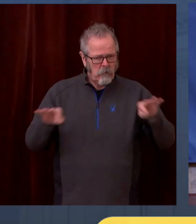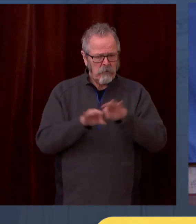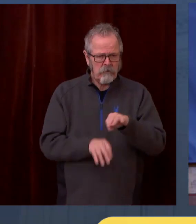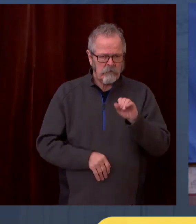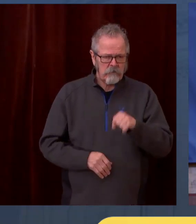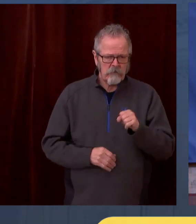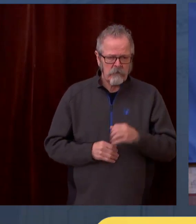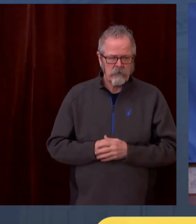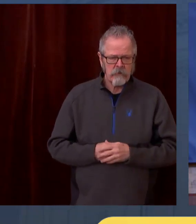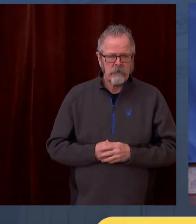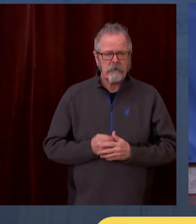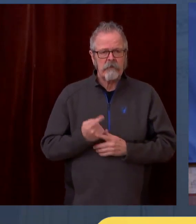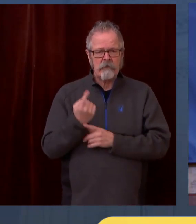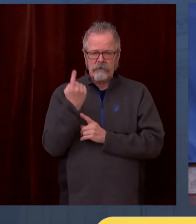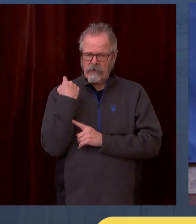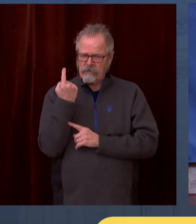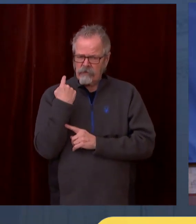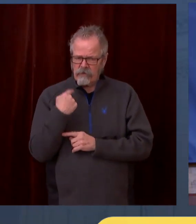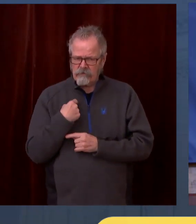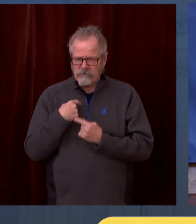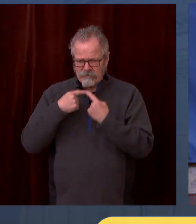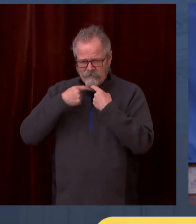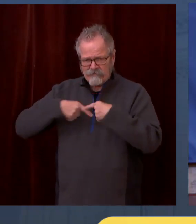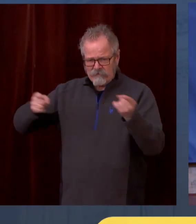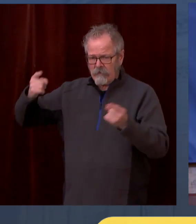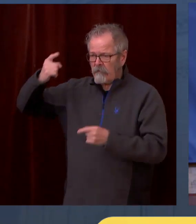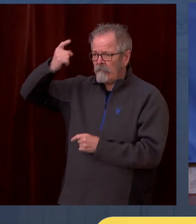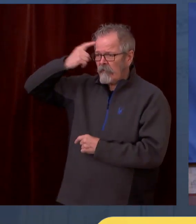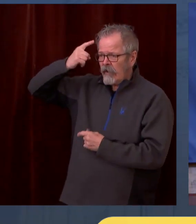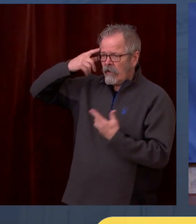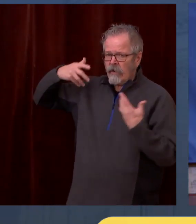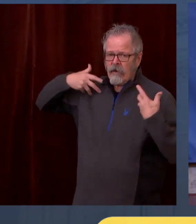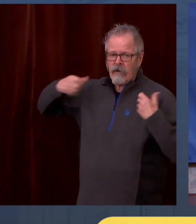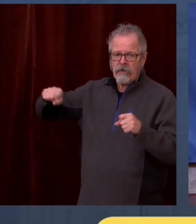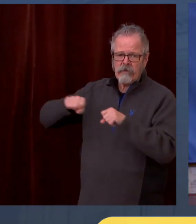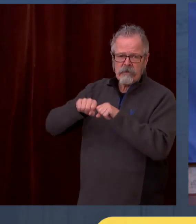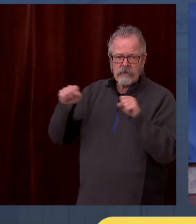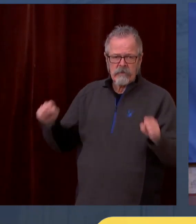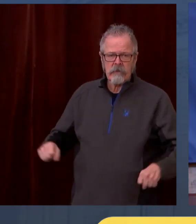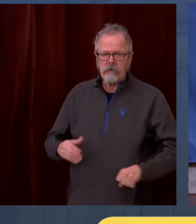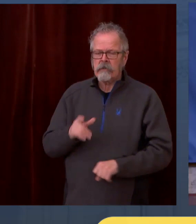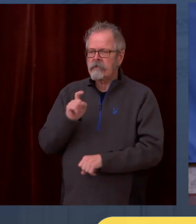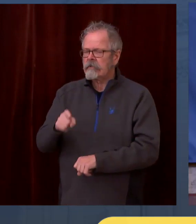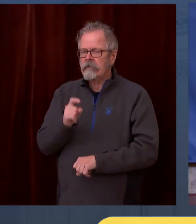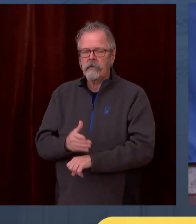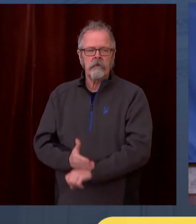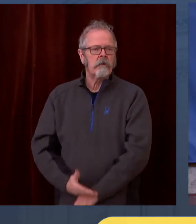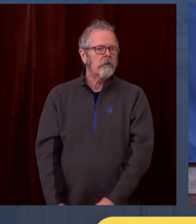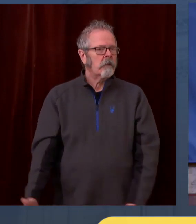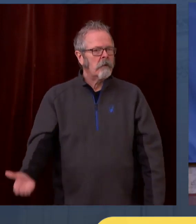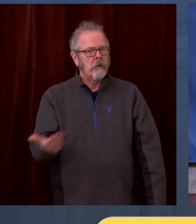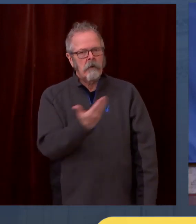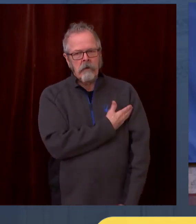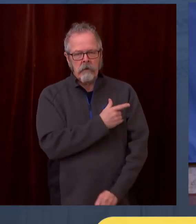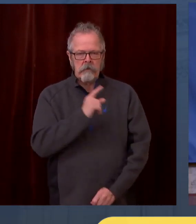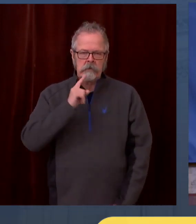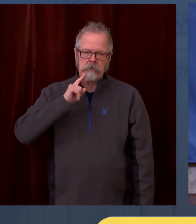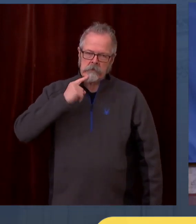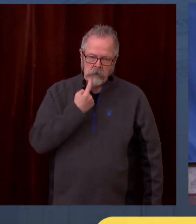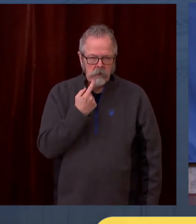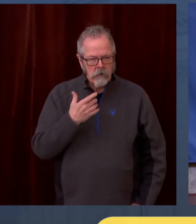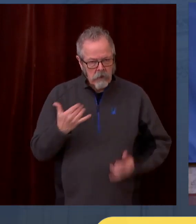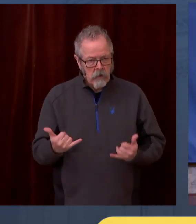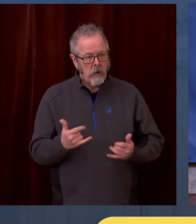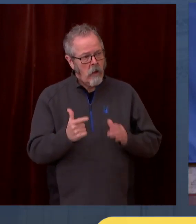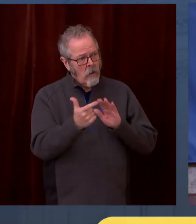system to go to a more community-based system. And this has doubled the incentive for us to get that kind of job done. That